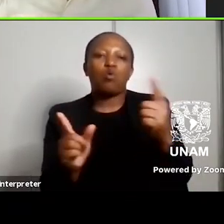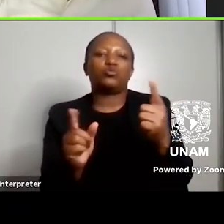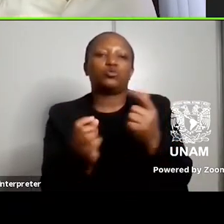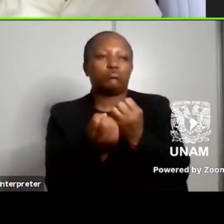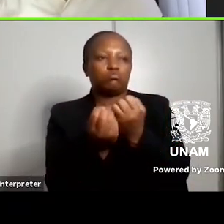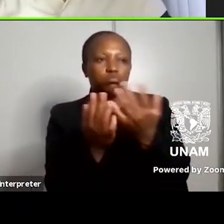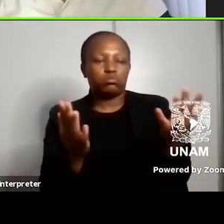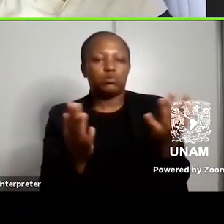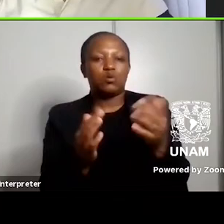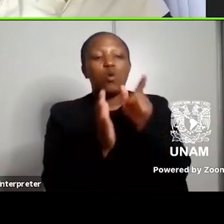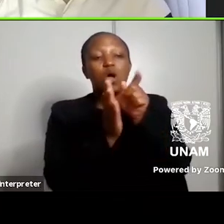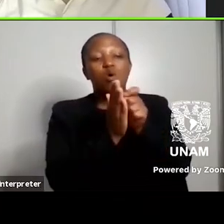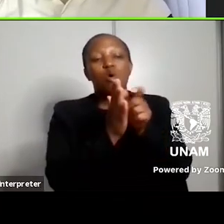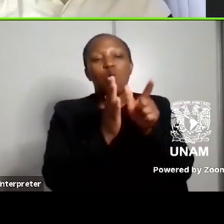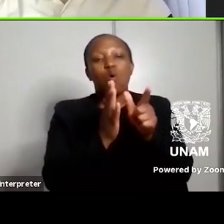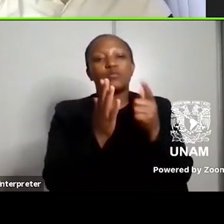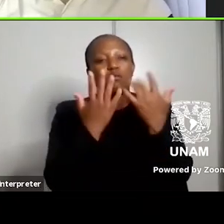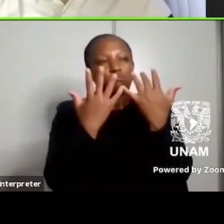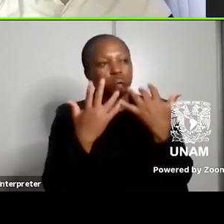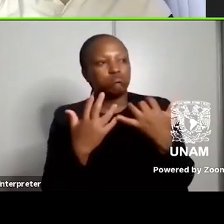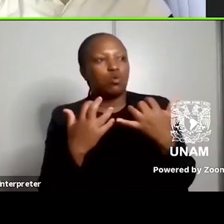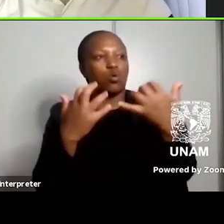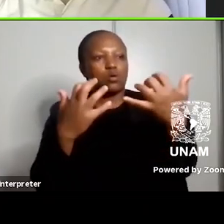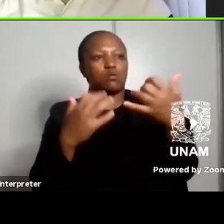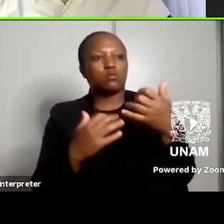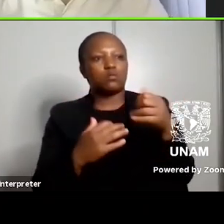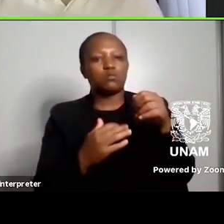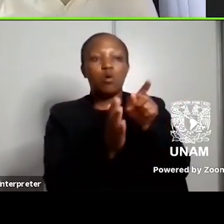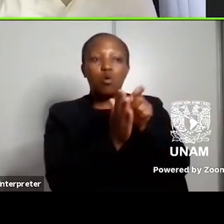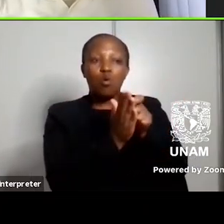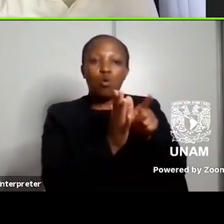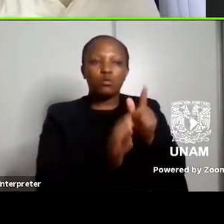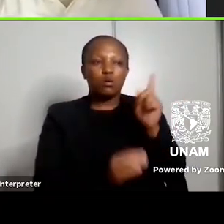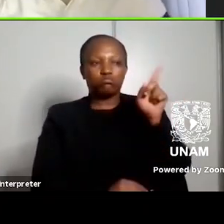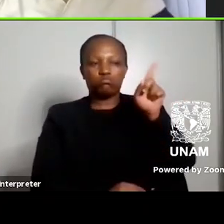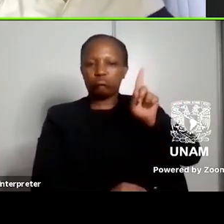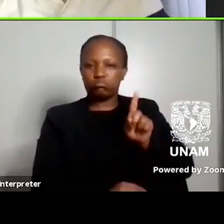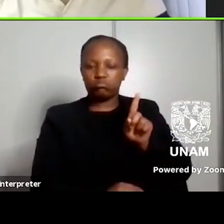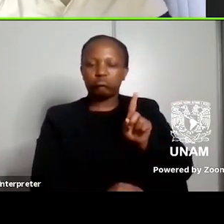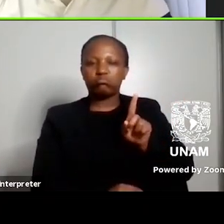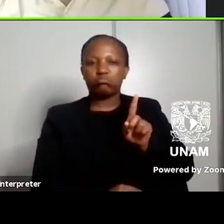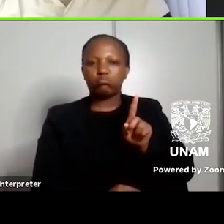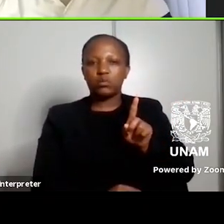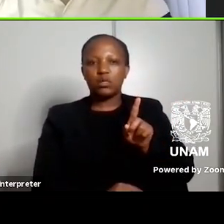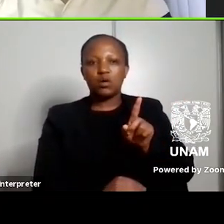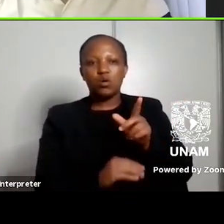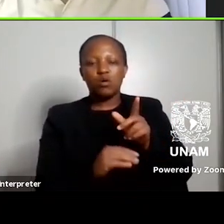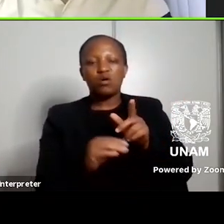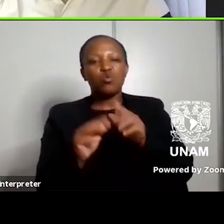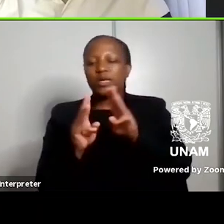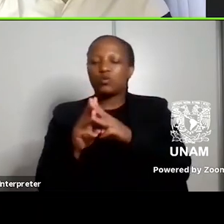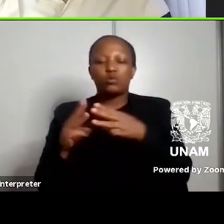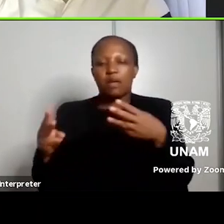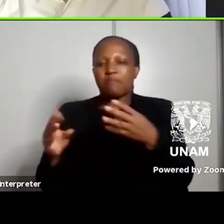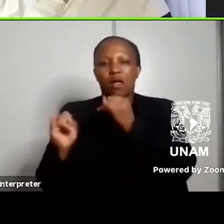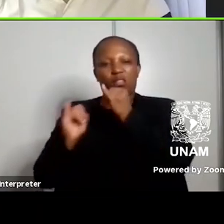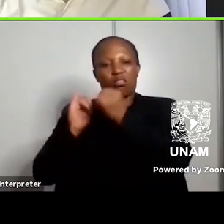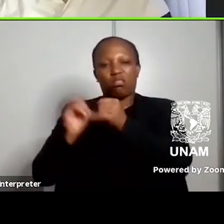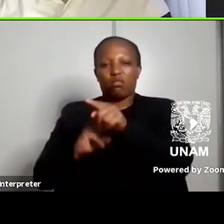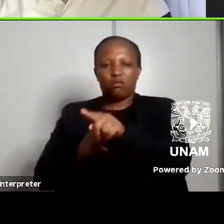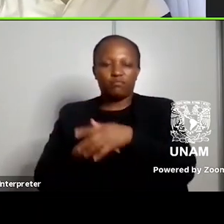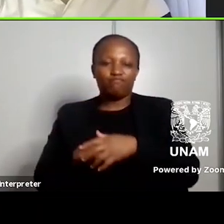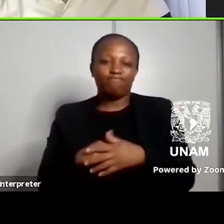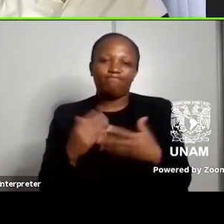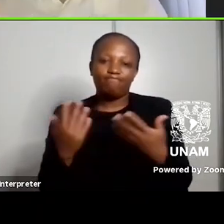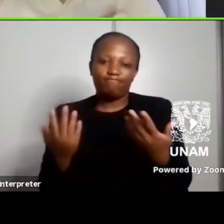audience can face the author and engage with your author more meaningfully rather than being mediated through a critic of a newspaper so i think um